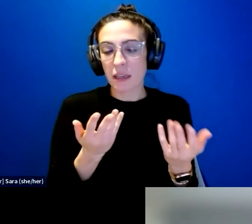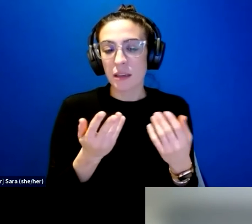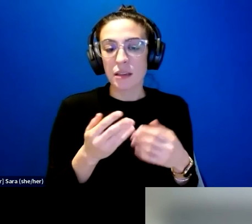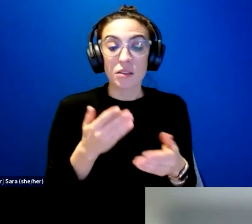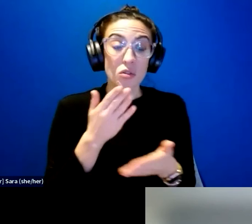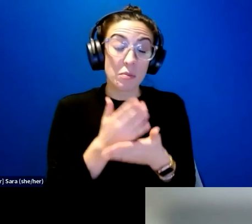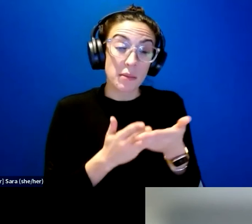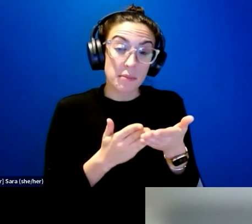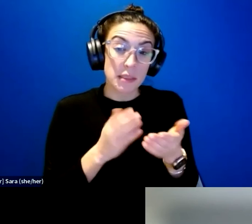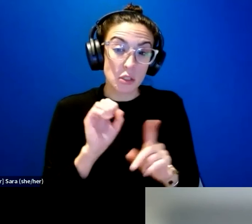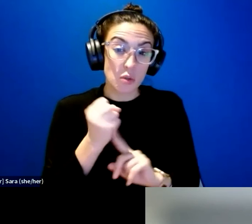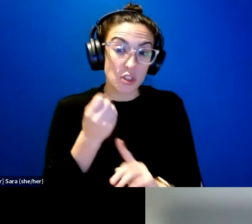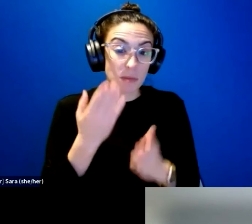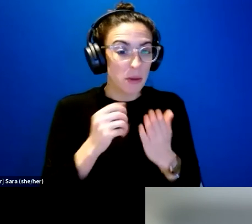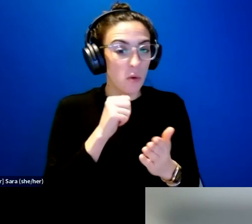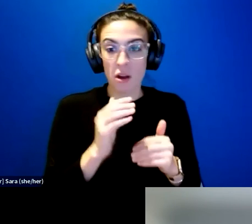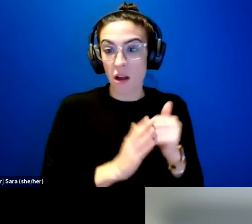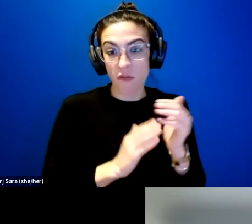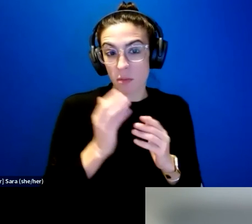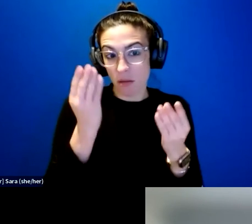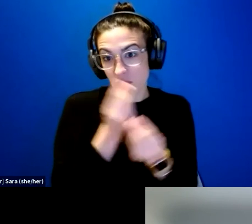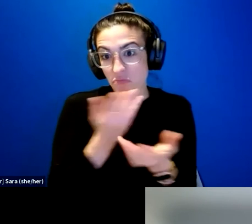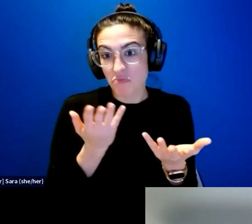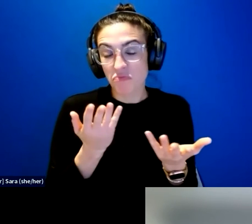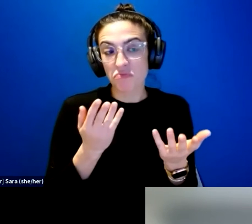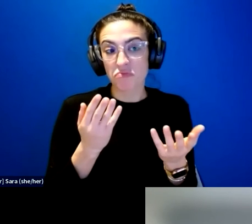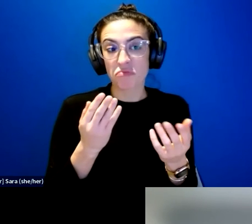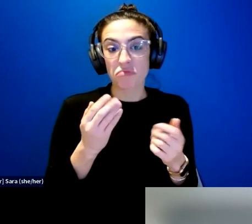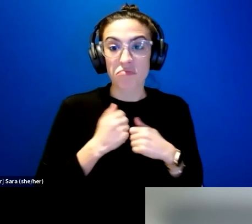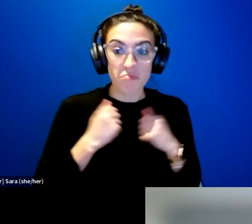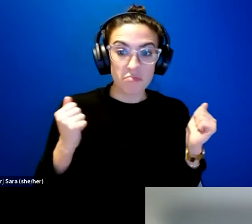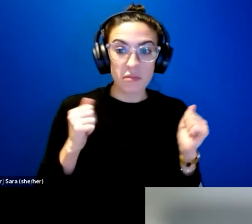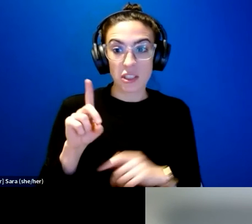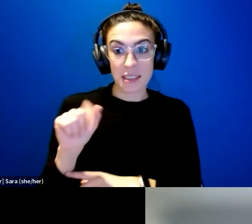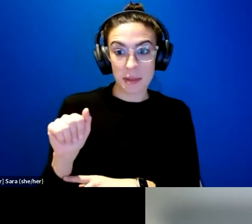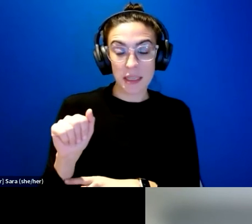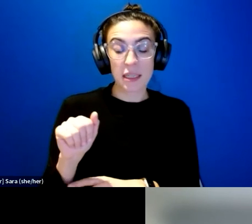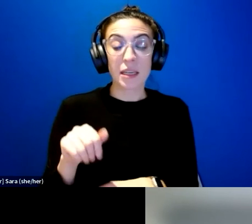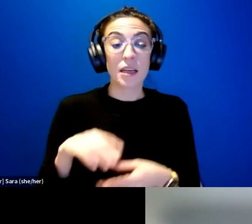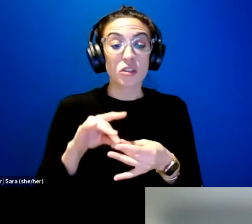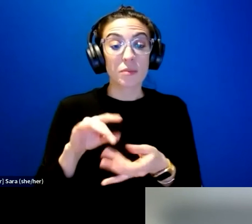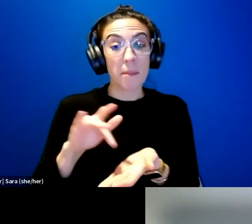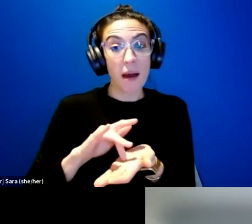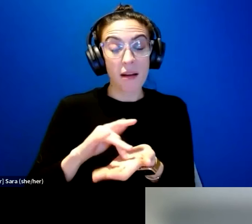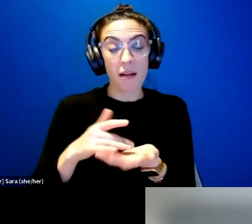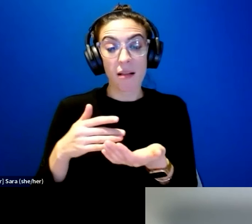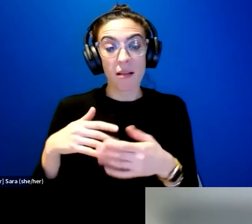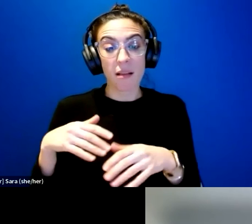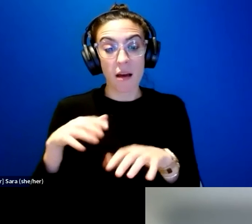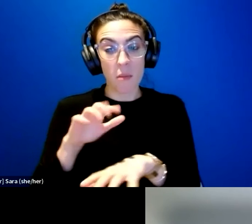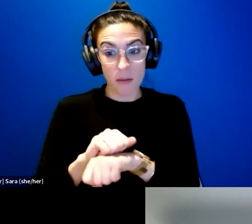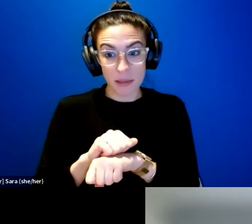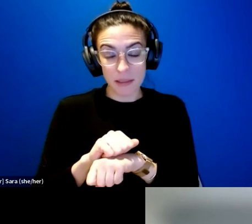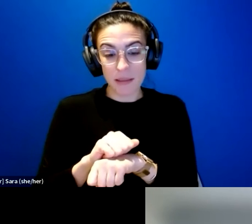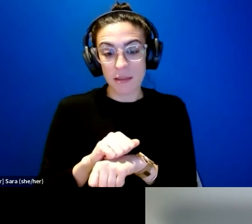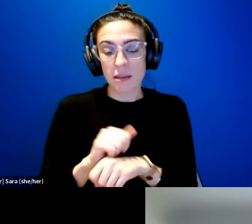reporting the disability that they would have had. In terms of medical appointments that they talked about, most